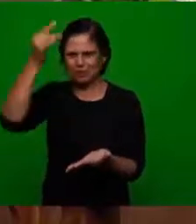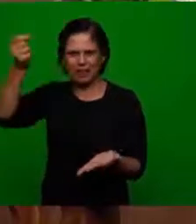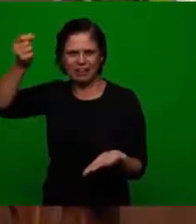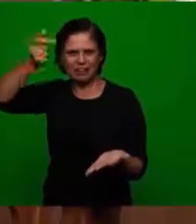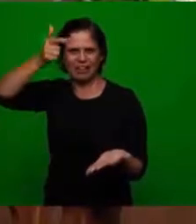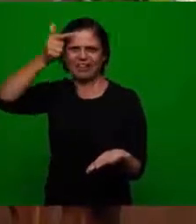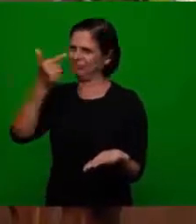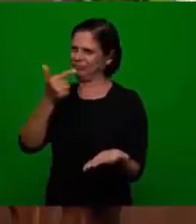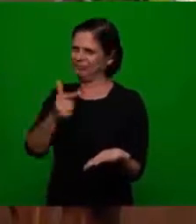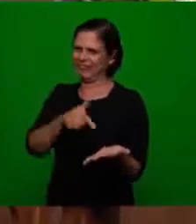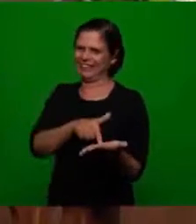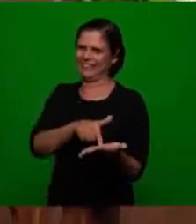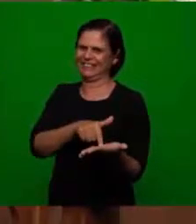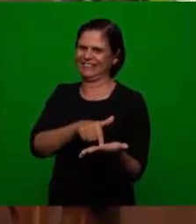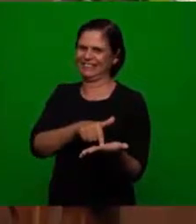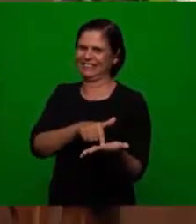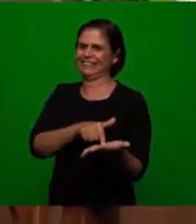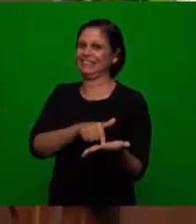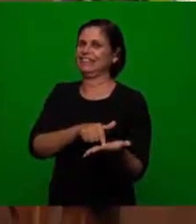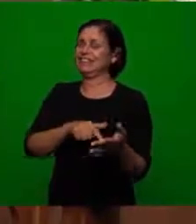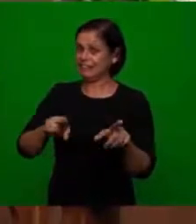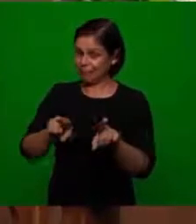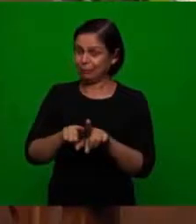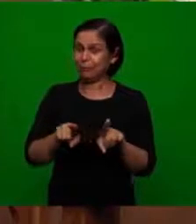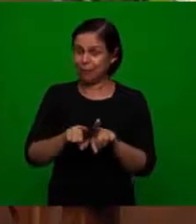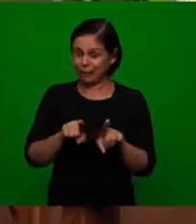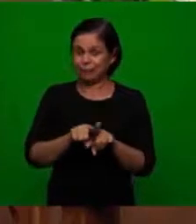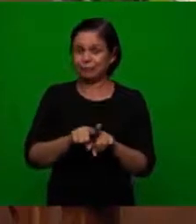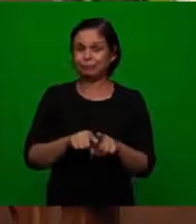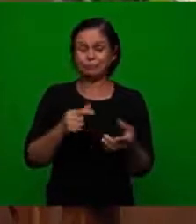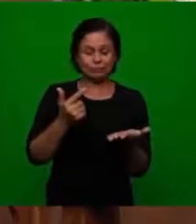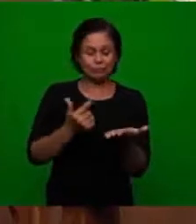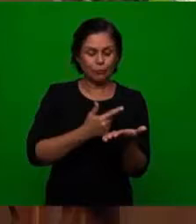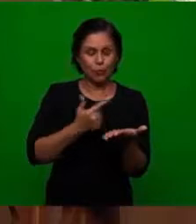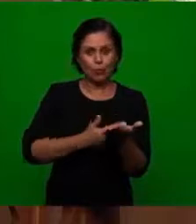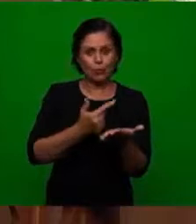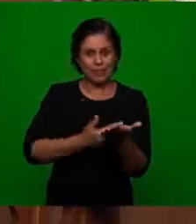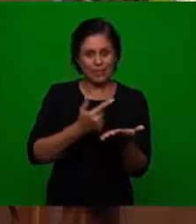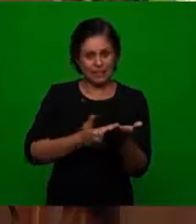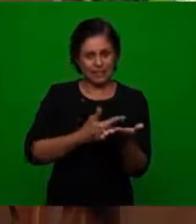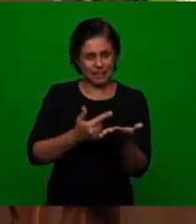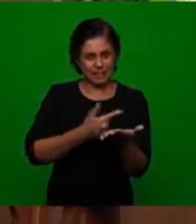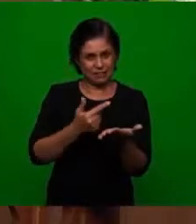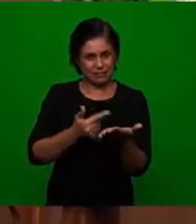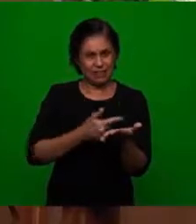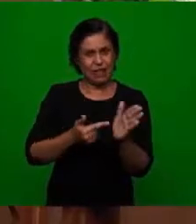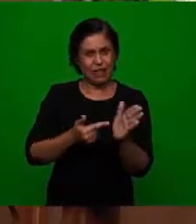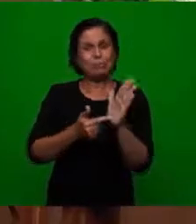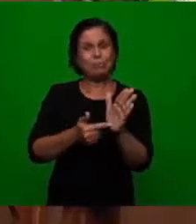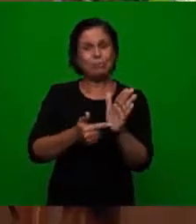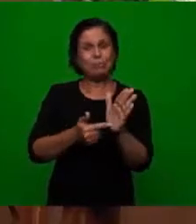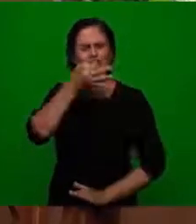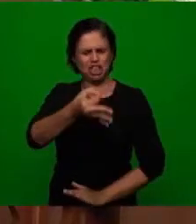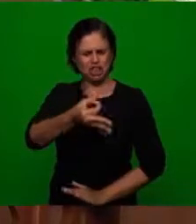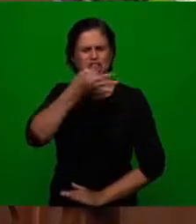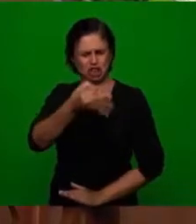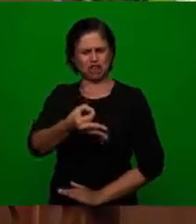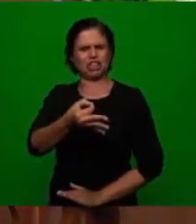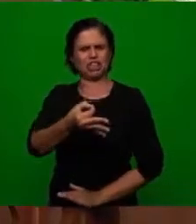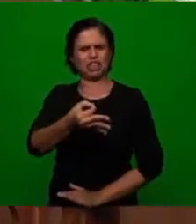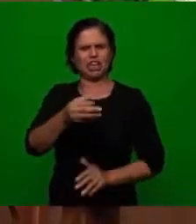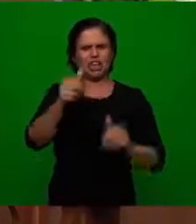none of these books has any inspiration and even more the books that criticized the most